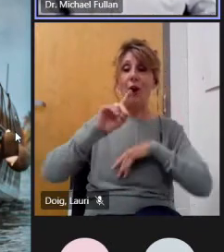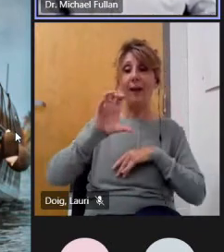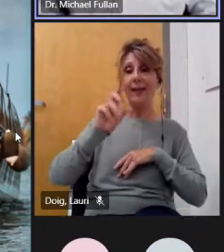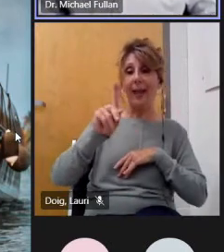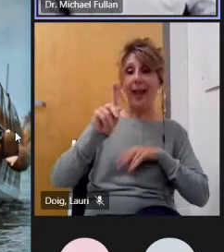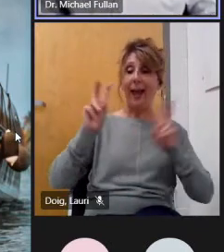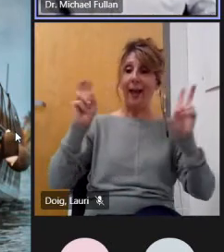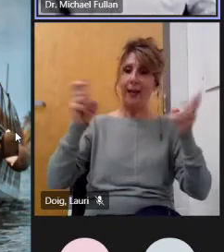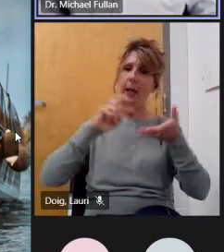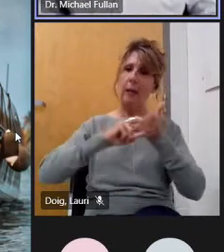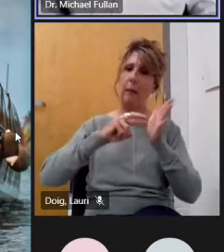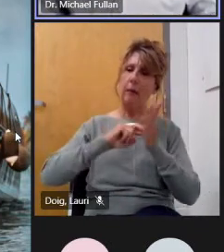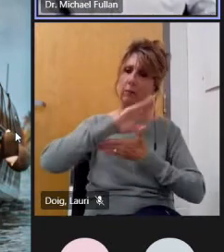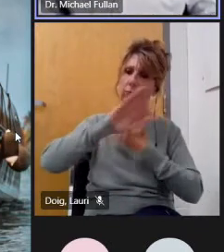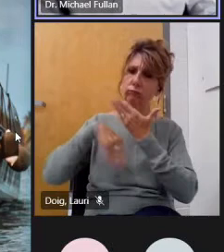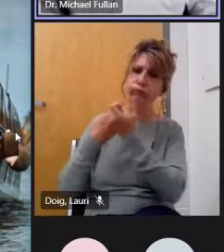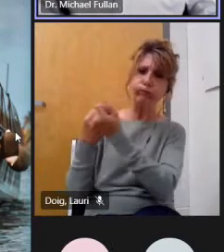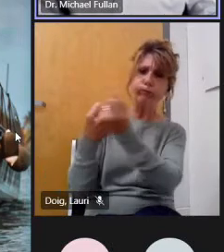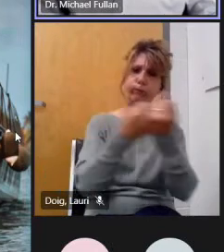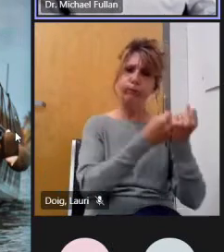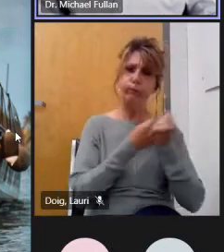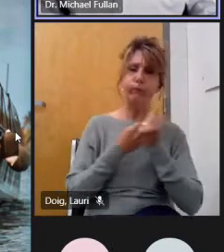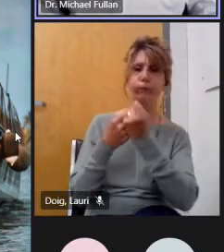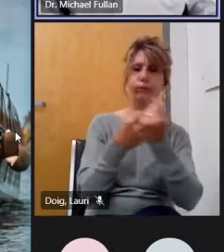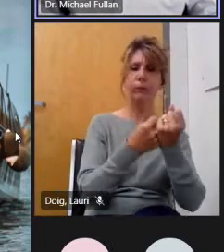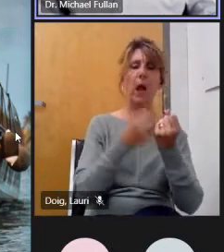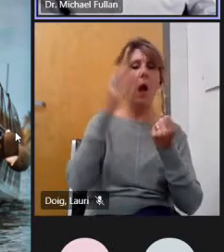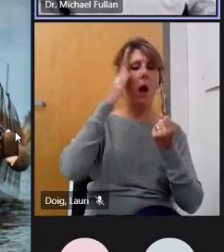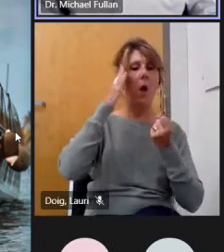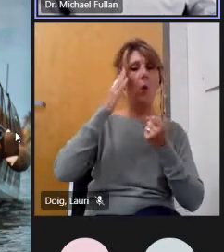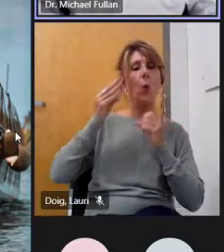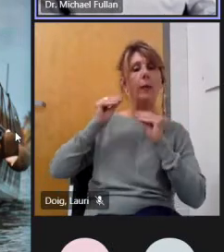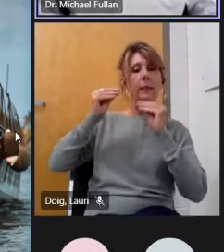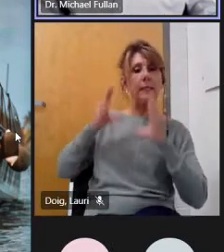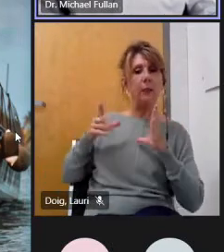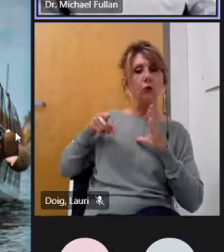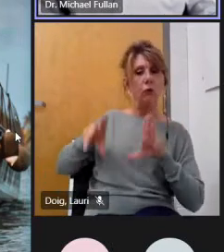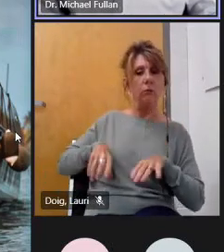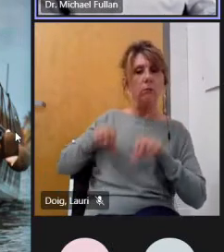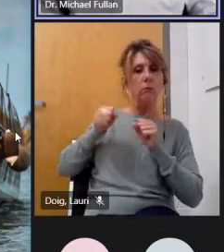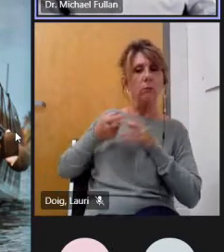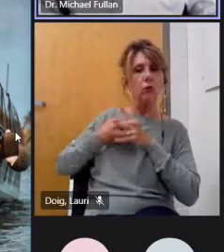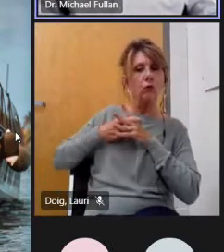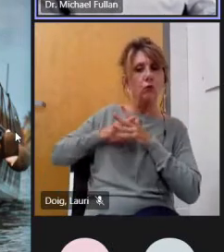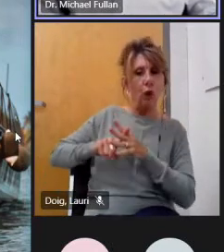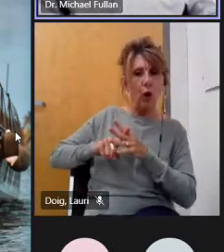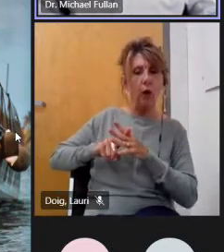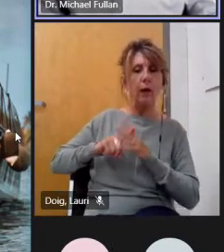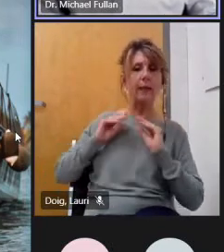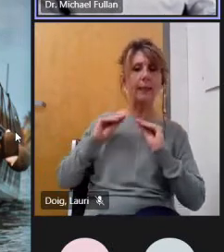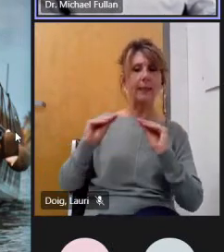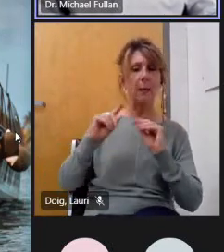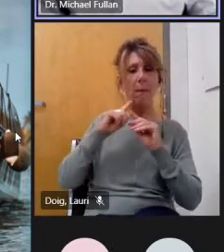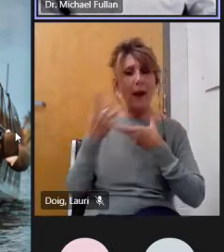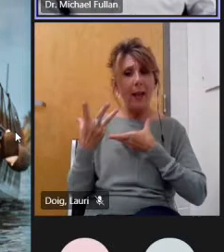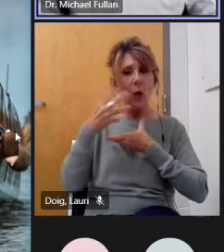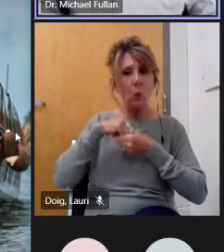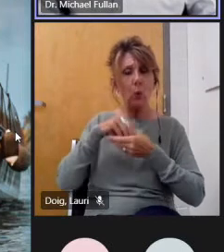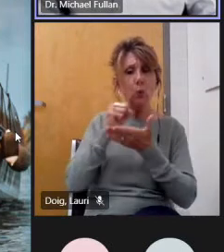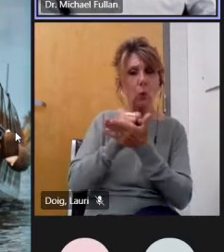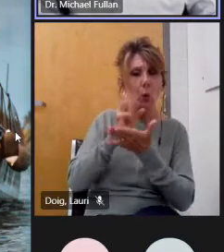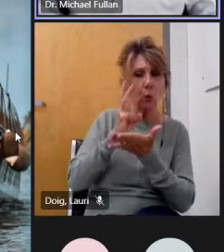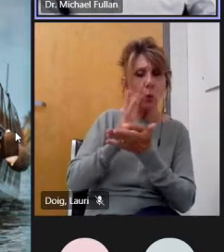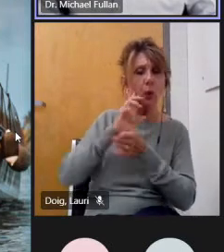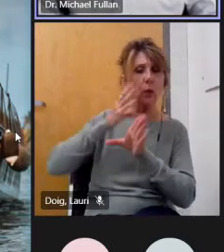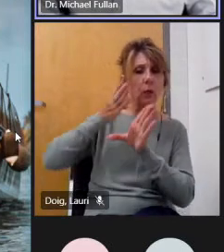all-encompassing for for us as it is for you it is uh it is the you know the social workers and the psychologists and others but it's the